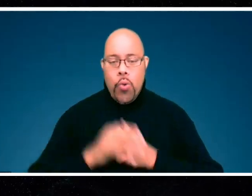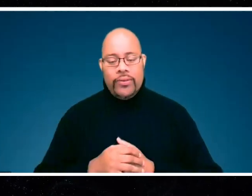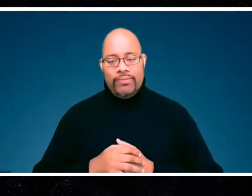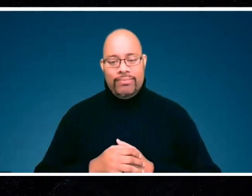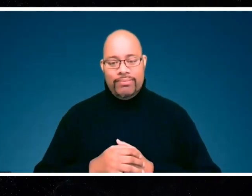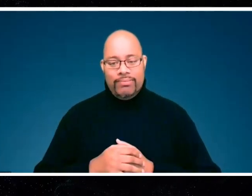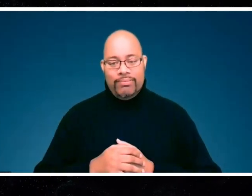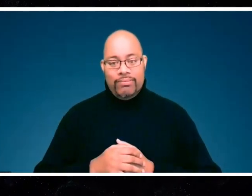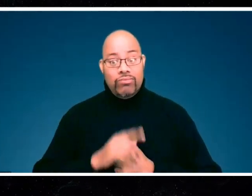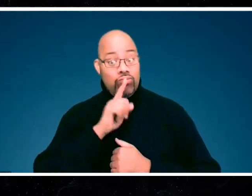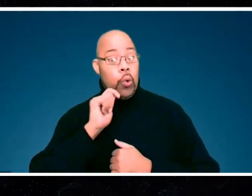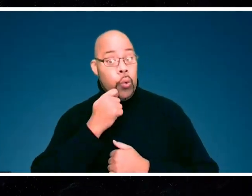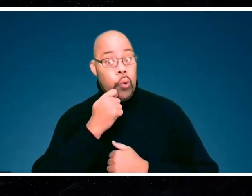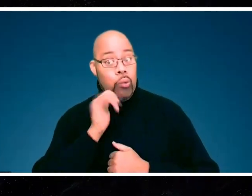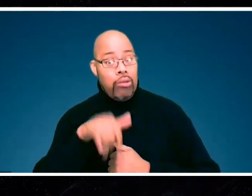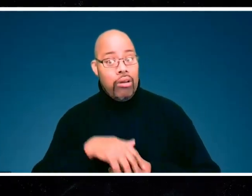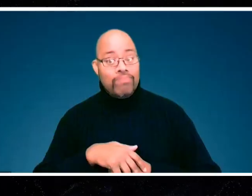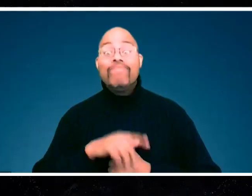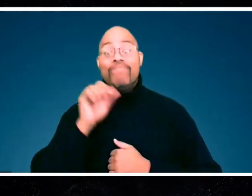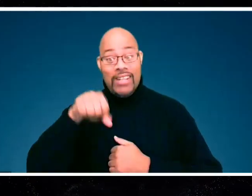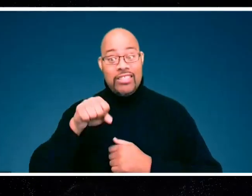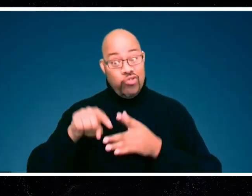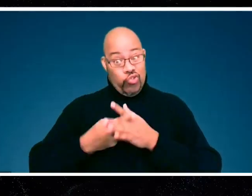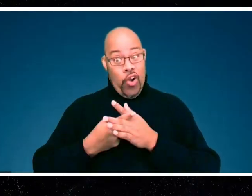That's really cool. Yeah, and that's just the start.